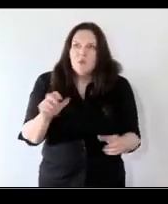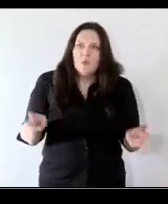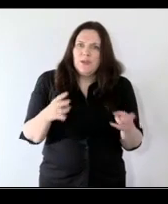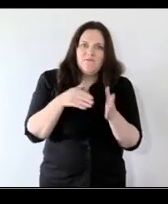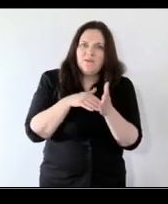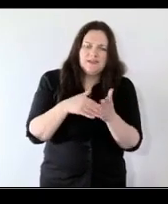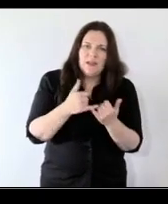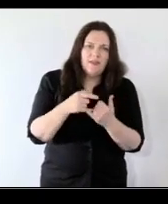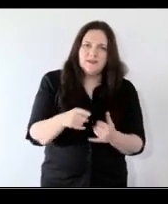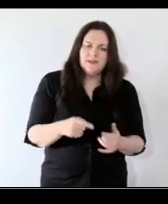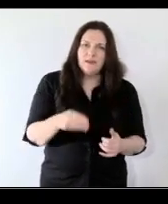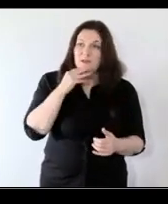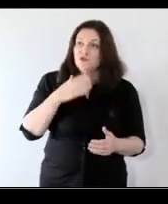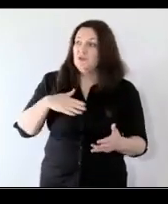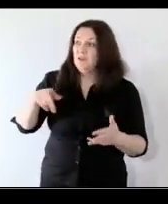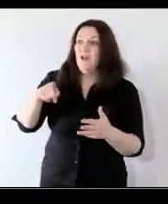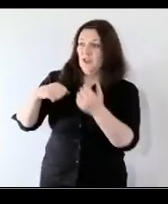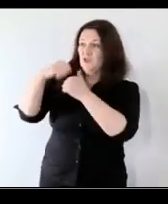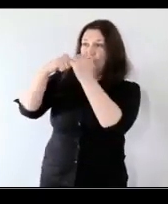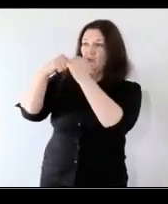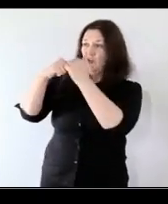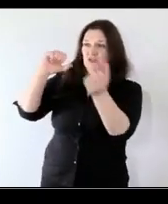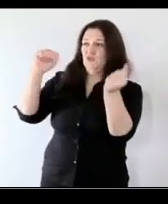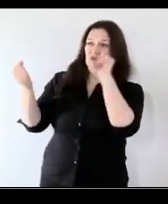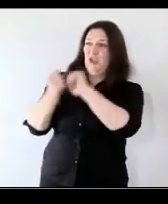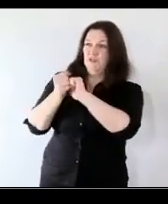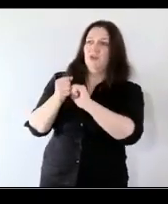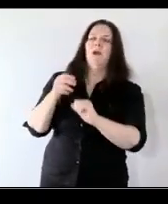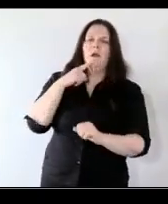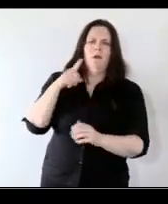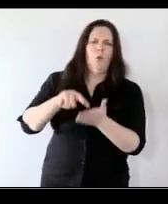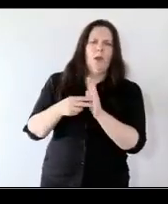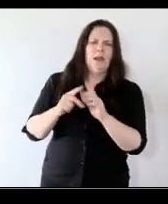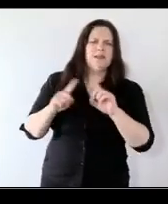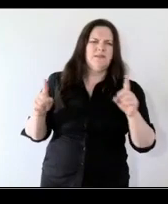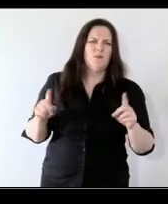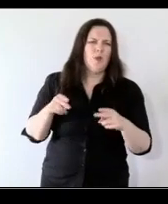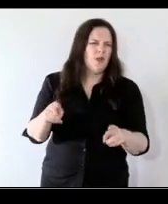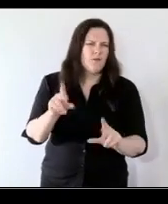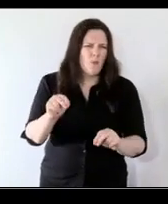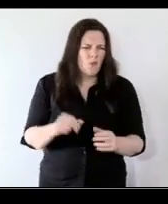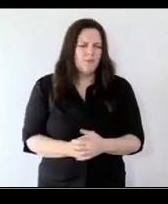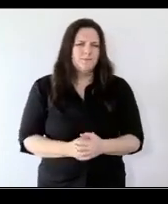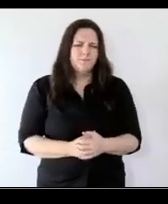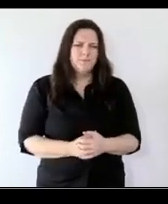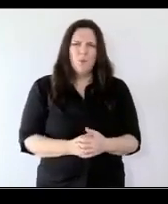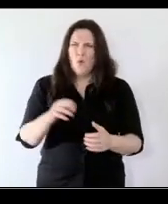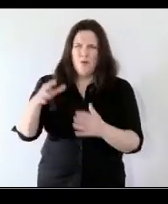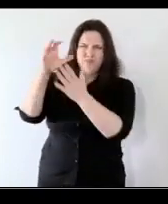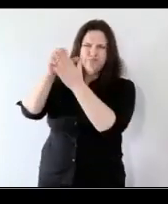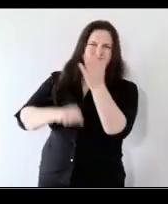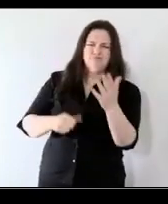here and certainly not by by throwing everything up and just just reorganizing everything but when we're thinking about um